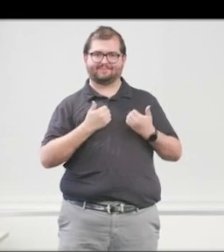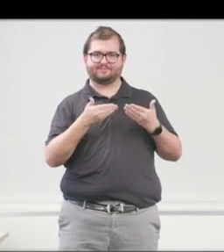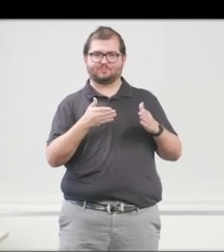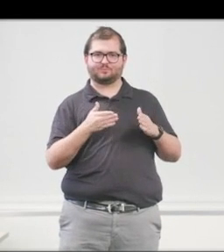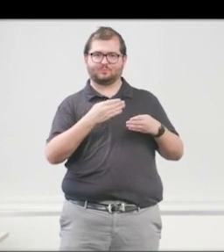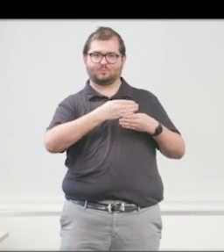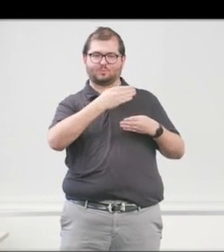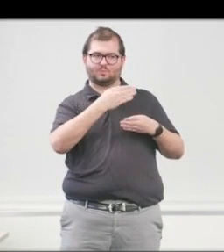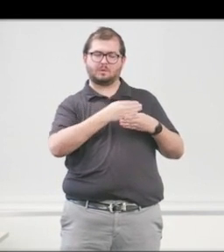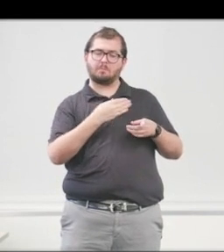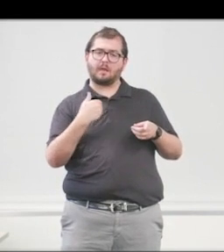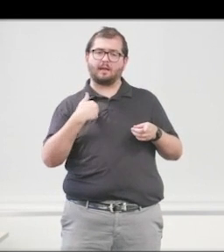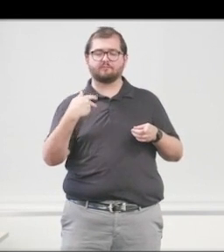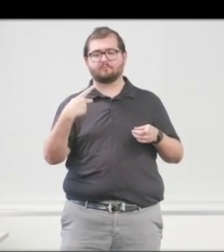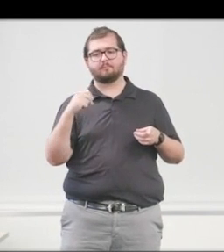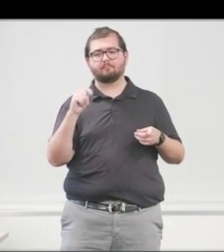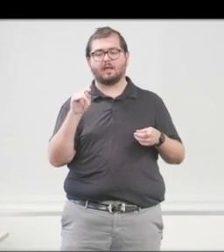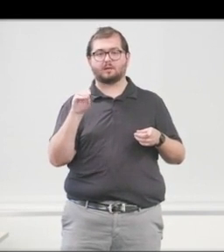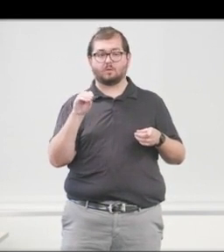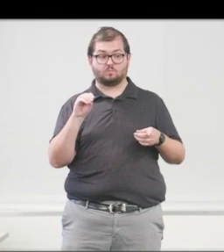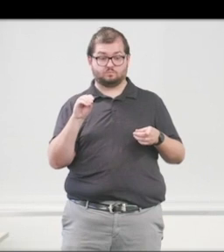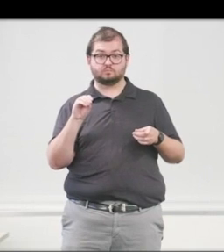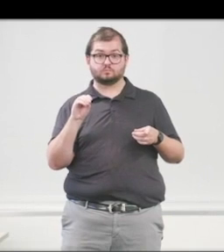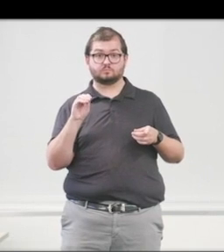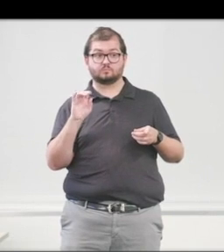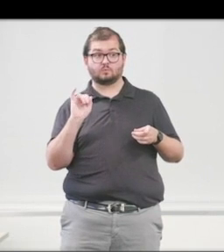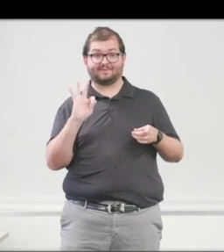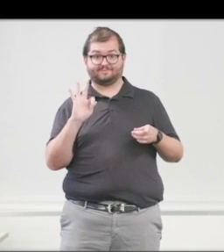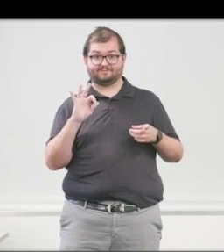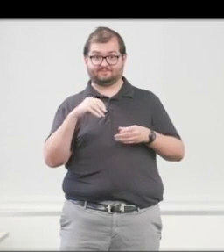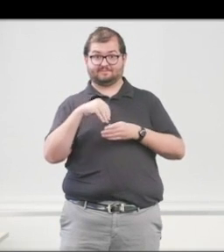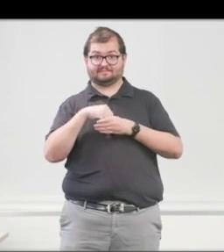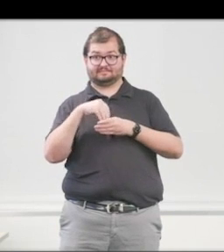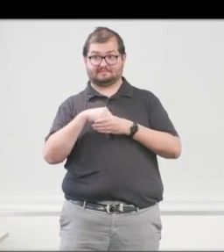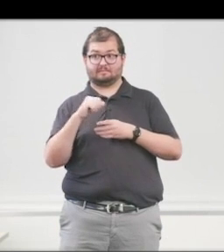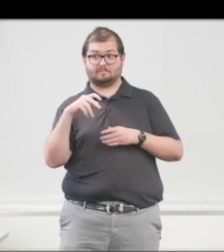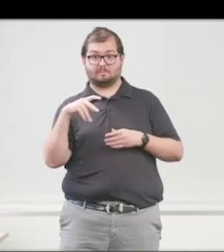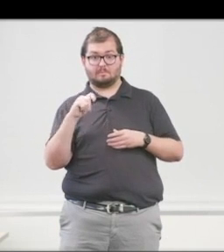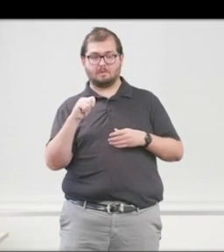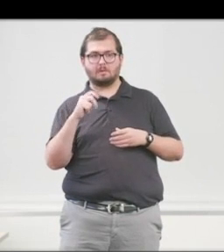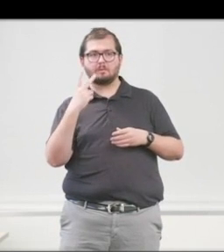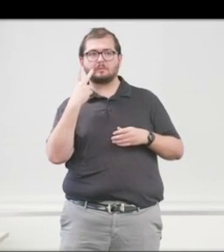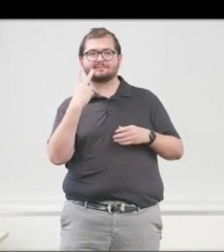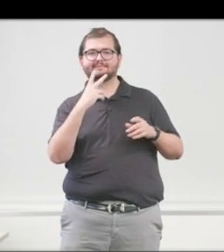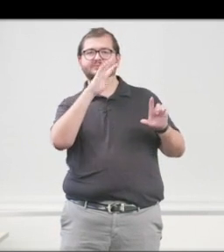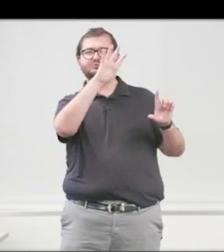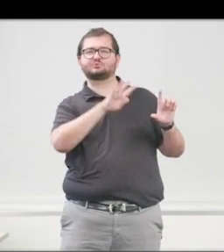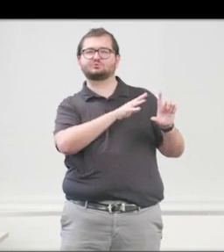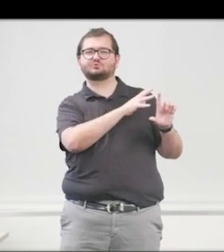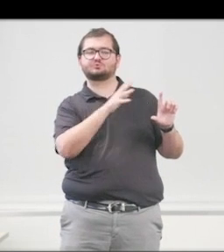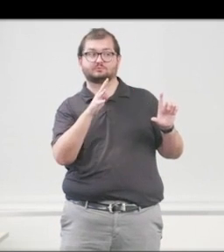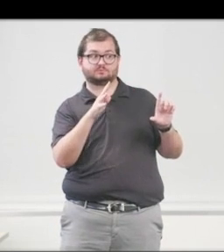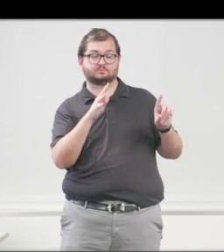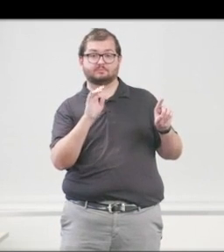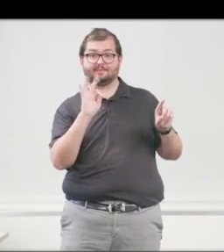patios, and on the patios, if you're in there, there's screens on the patios, but during an